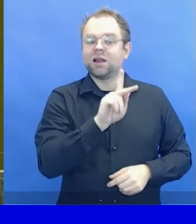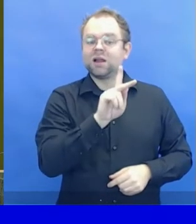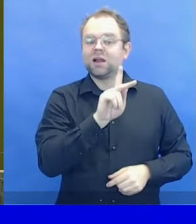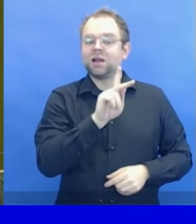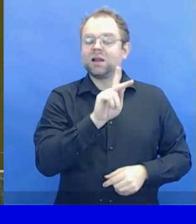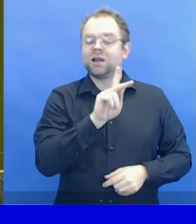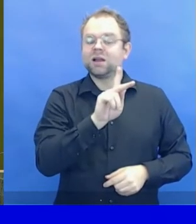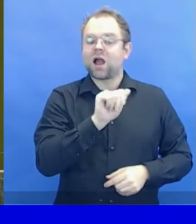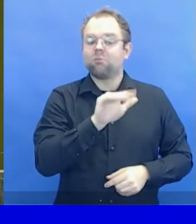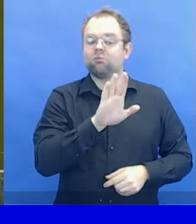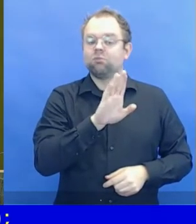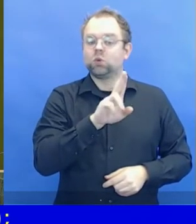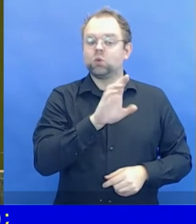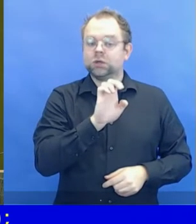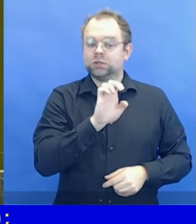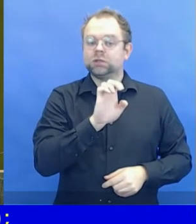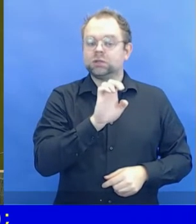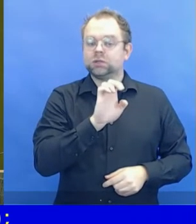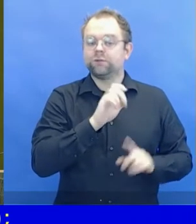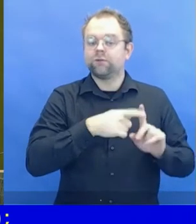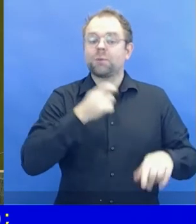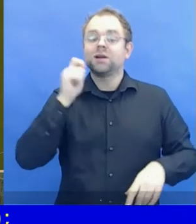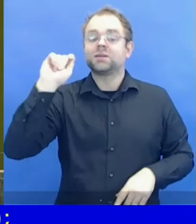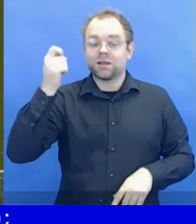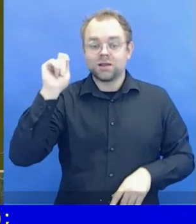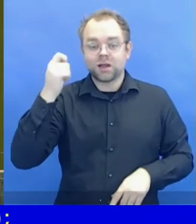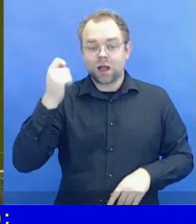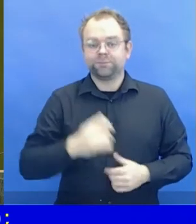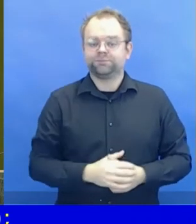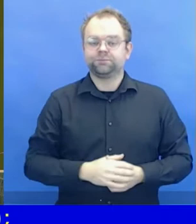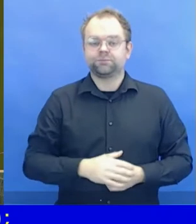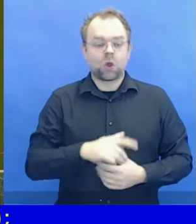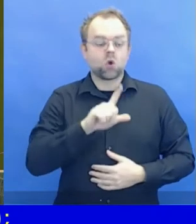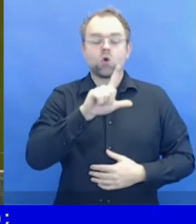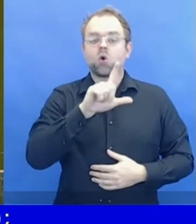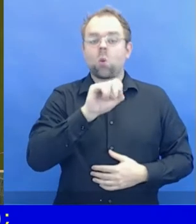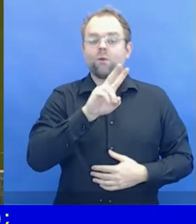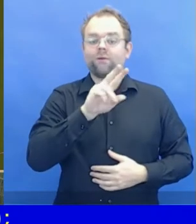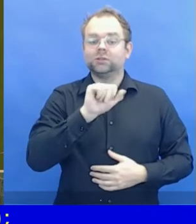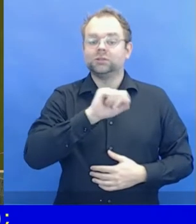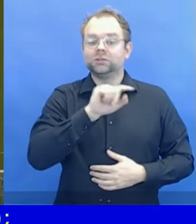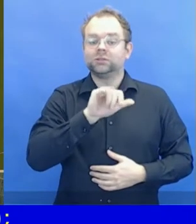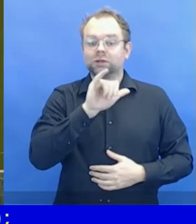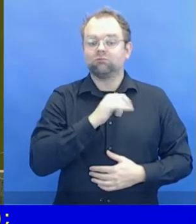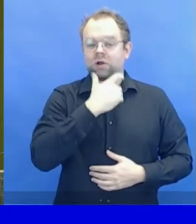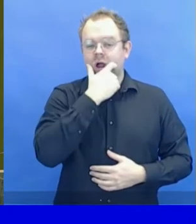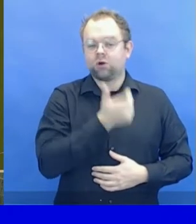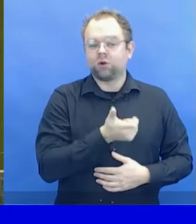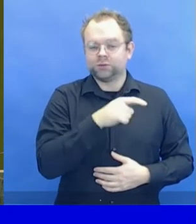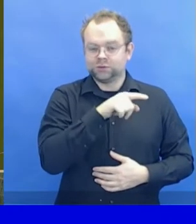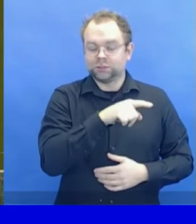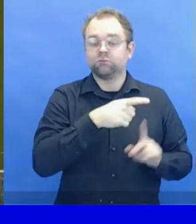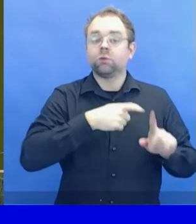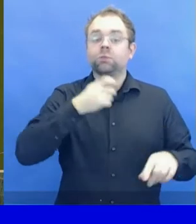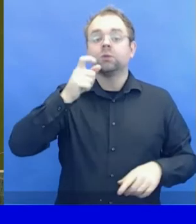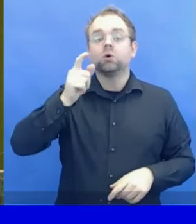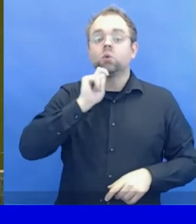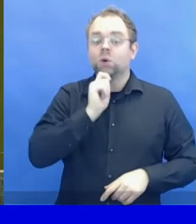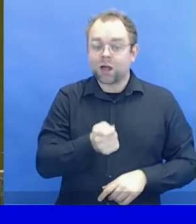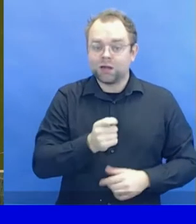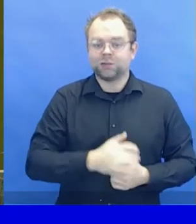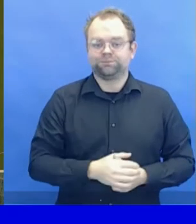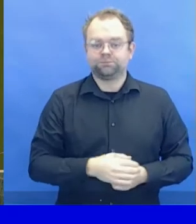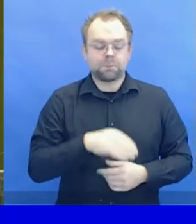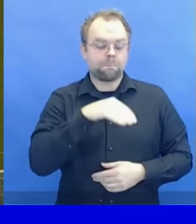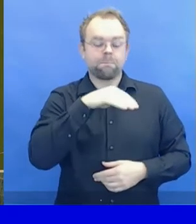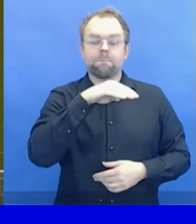of Hungary, Mr. Robert George Martin of New Zealand, Mr.